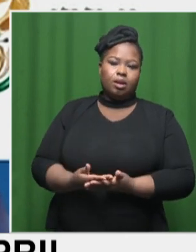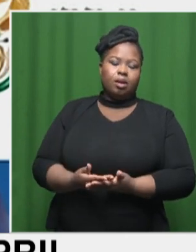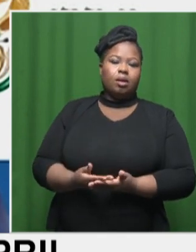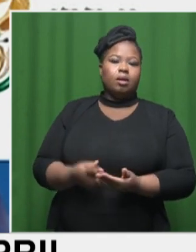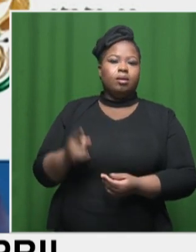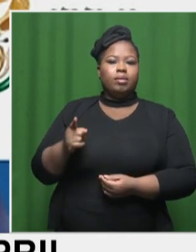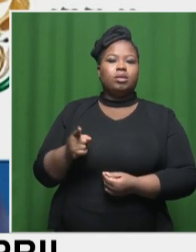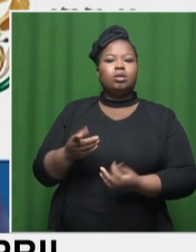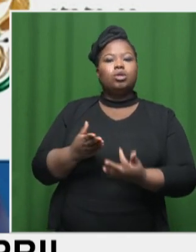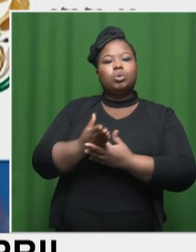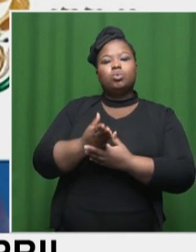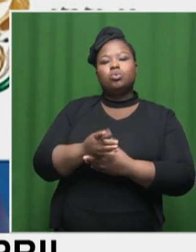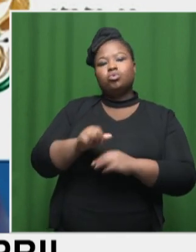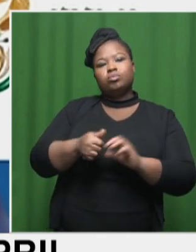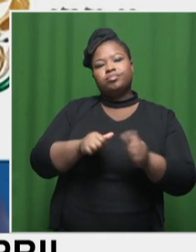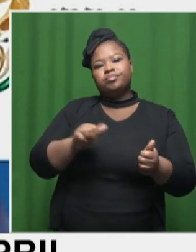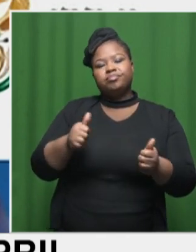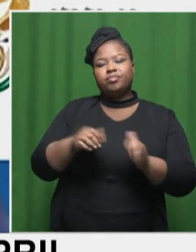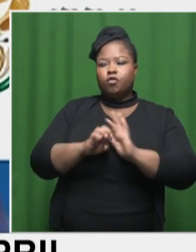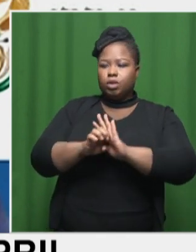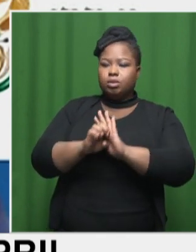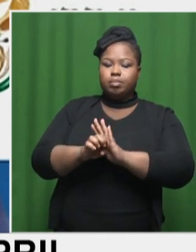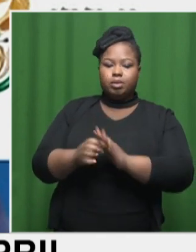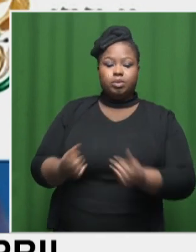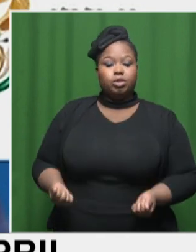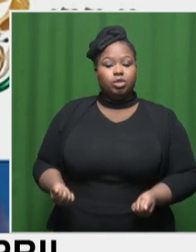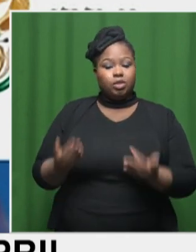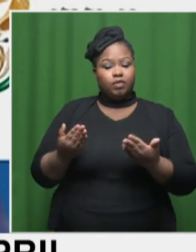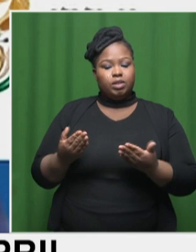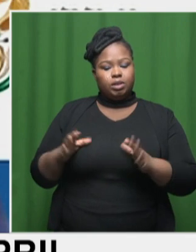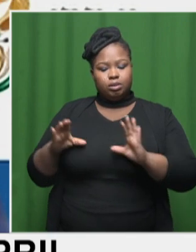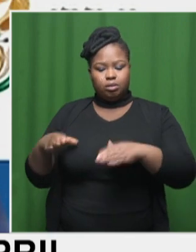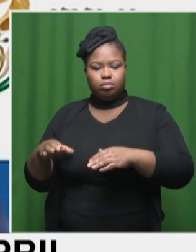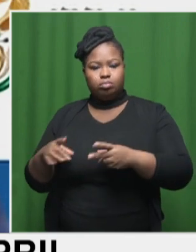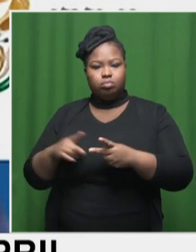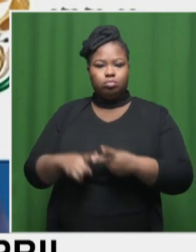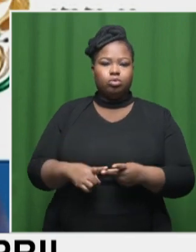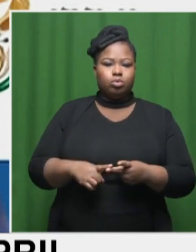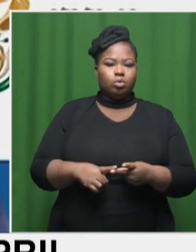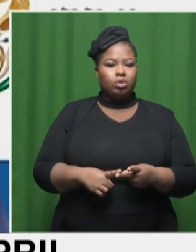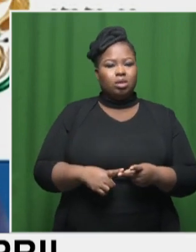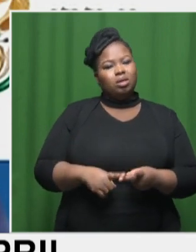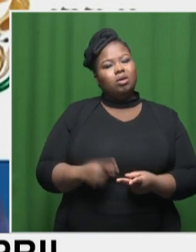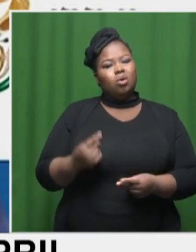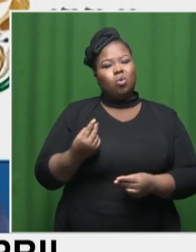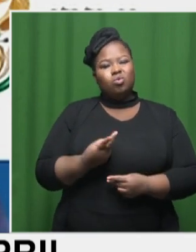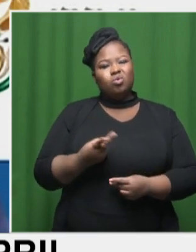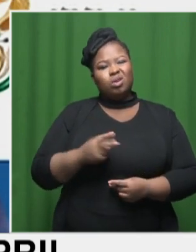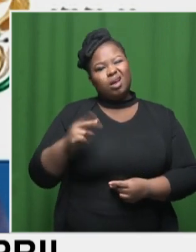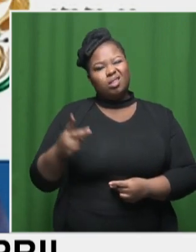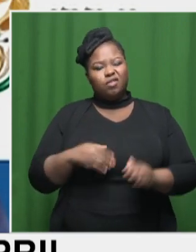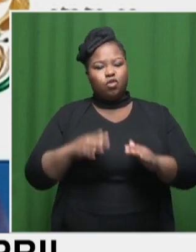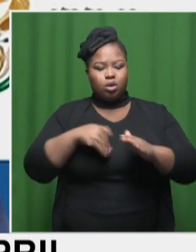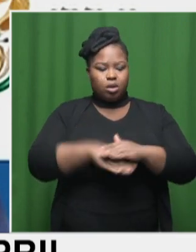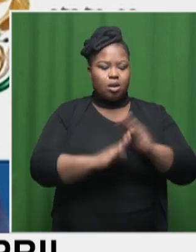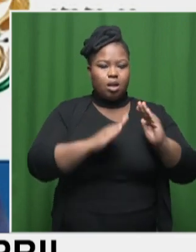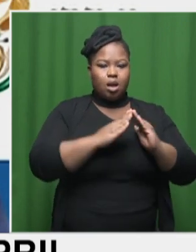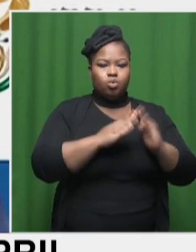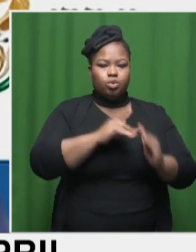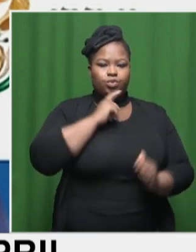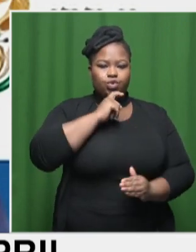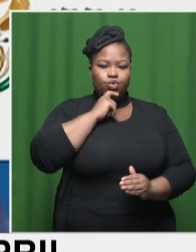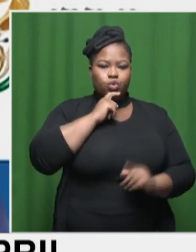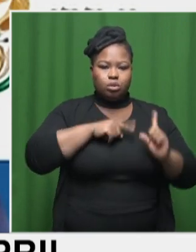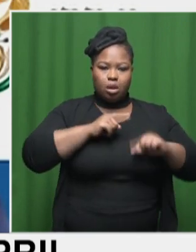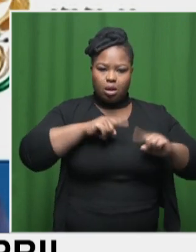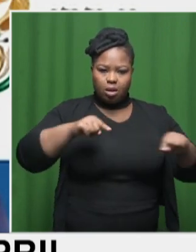to some of the, for example, services categories or durables that perhaps are more domestically driven. But